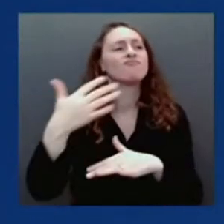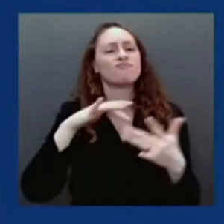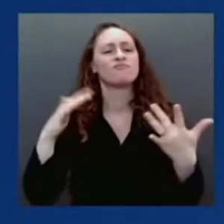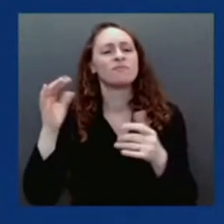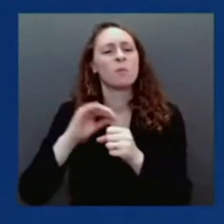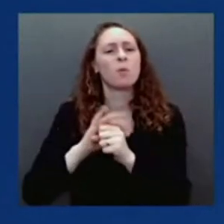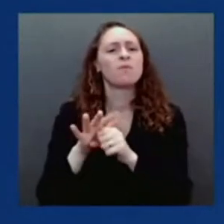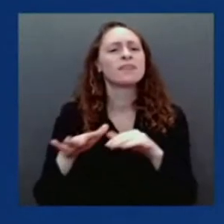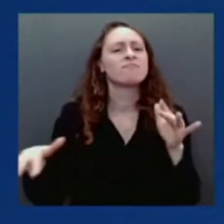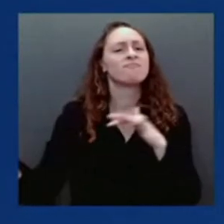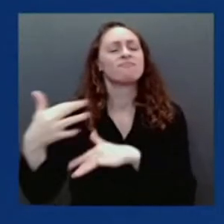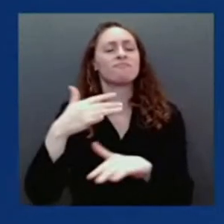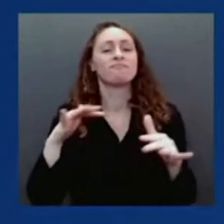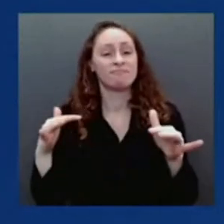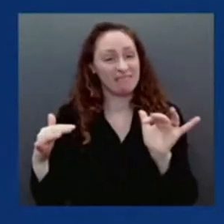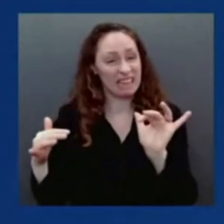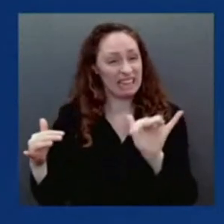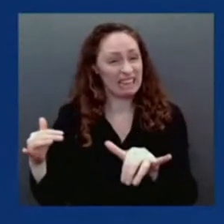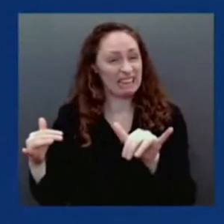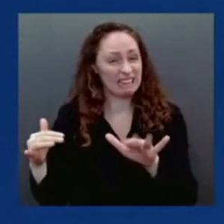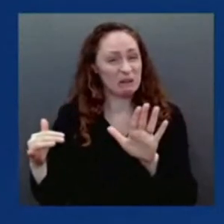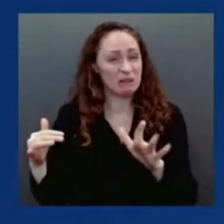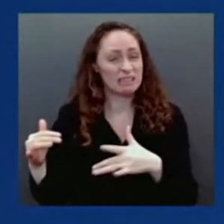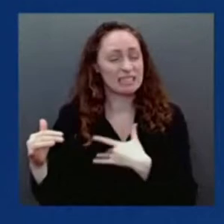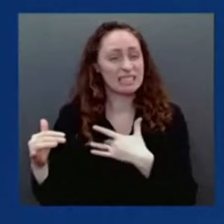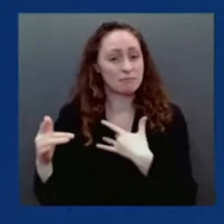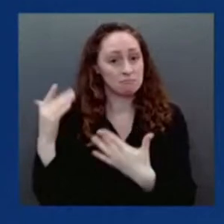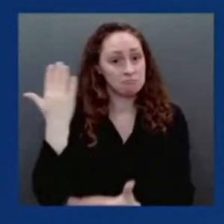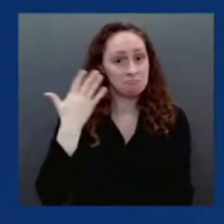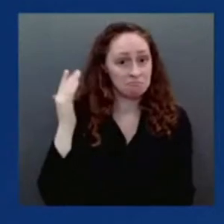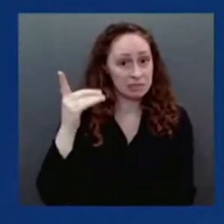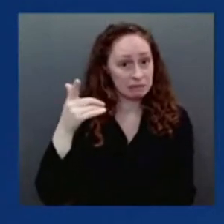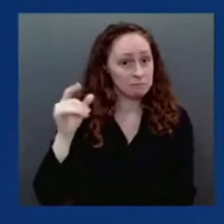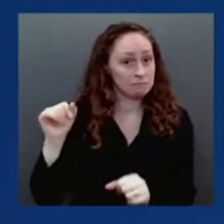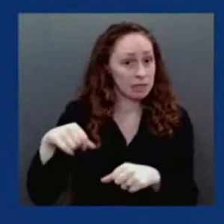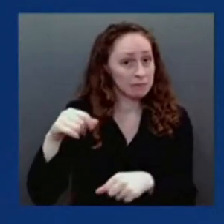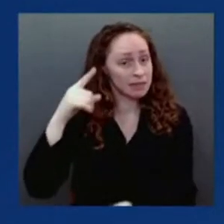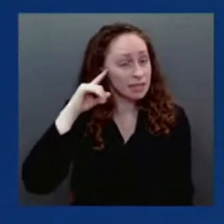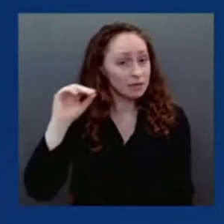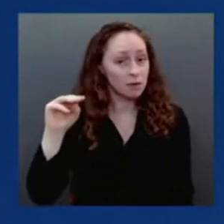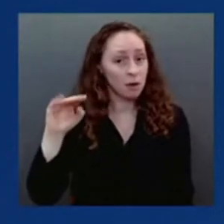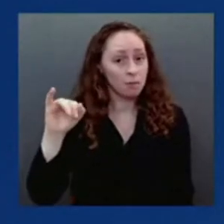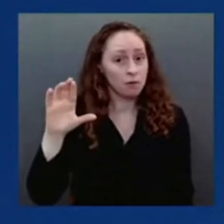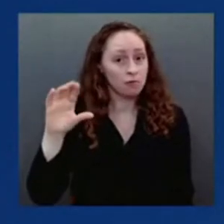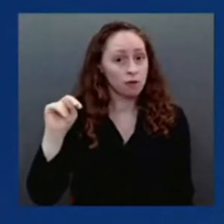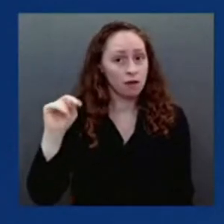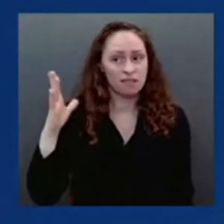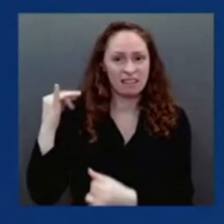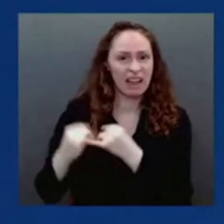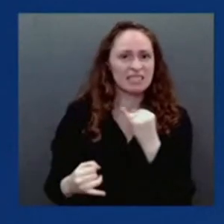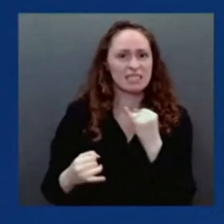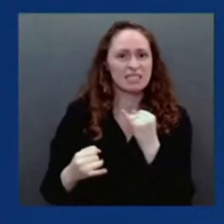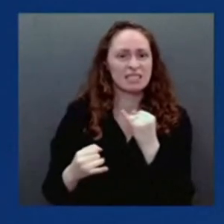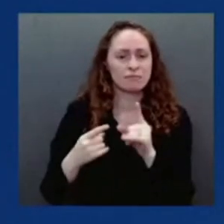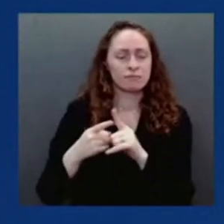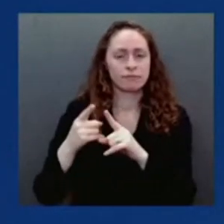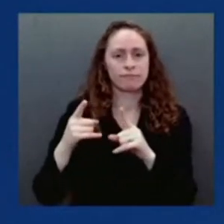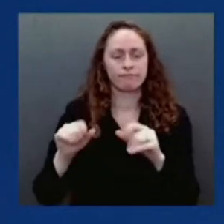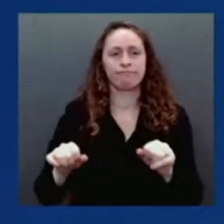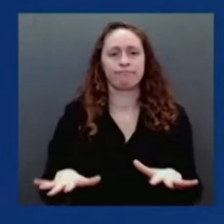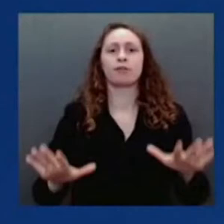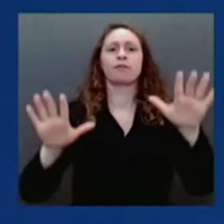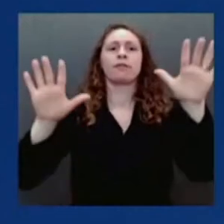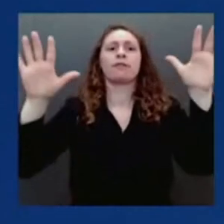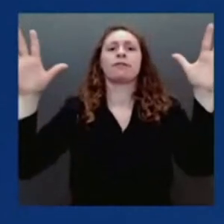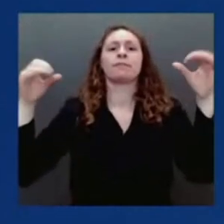surge of COVID-19, given all of the tools, you know, vaccines, boosters, antibodies and the